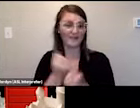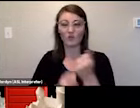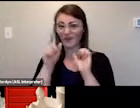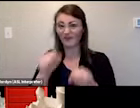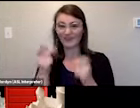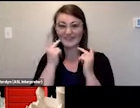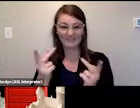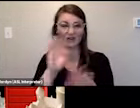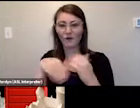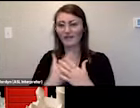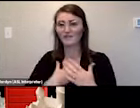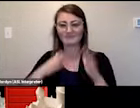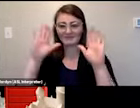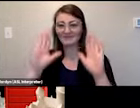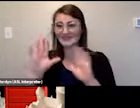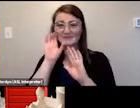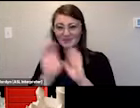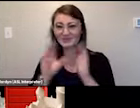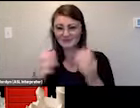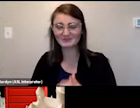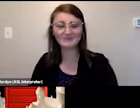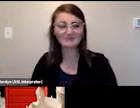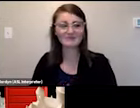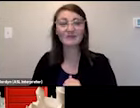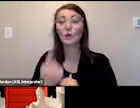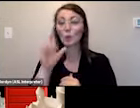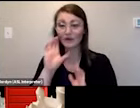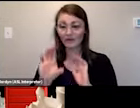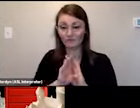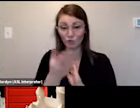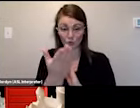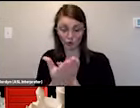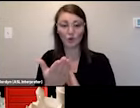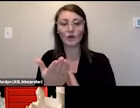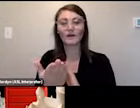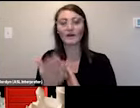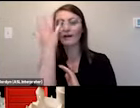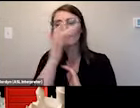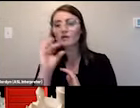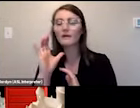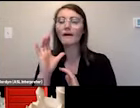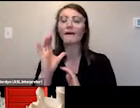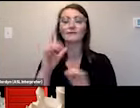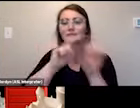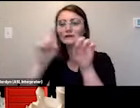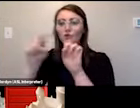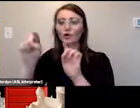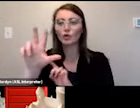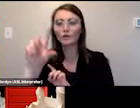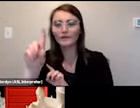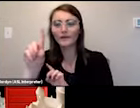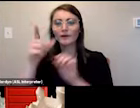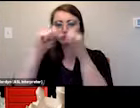so one foot i have here on my title slide is a collage of various 3d models done